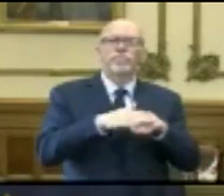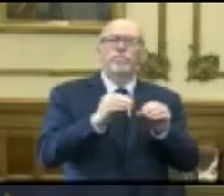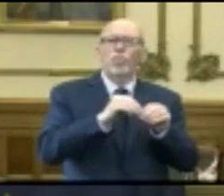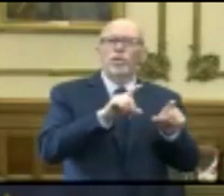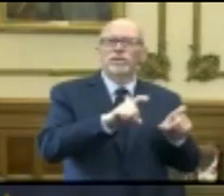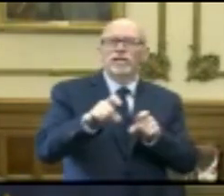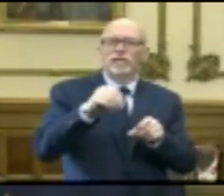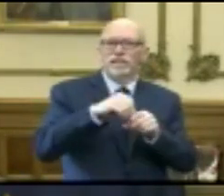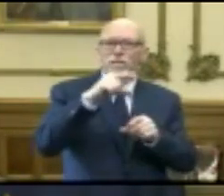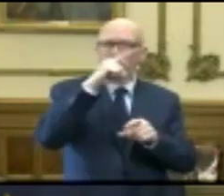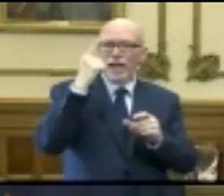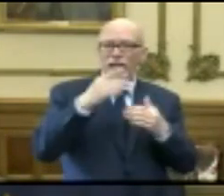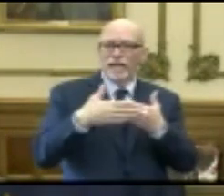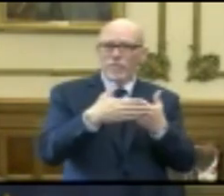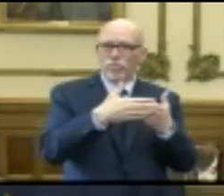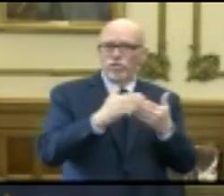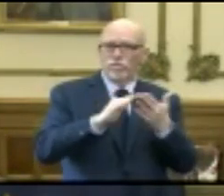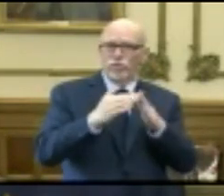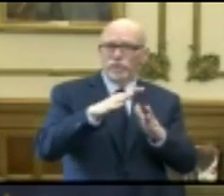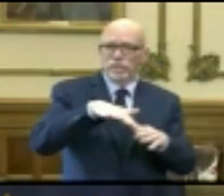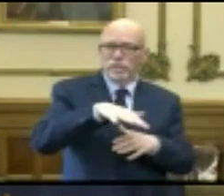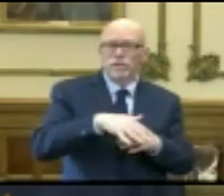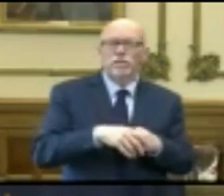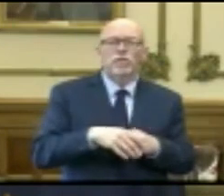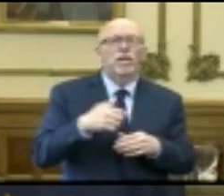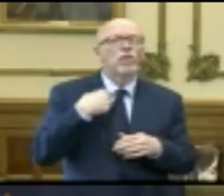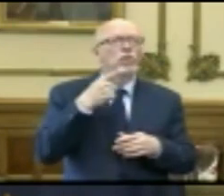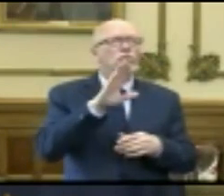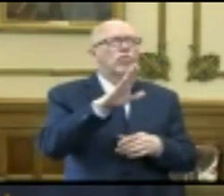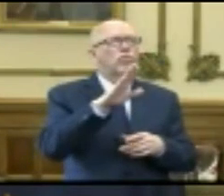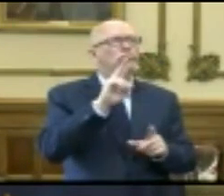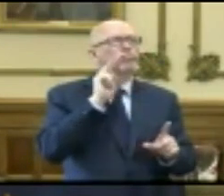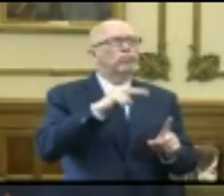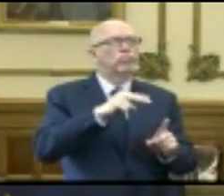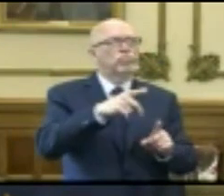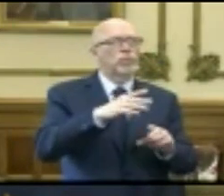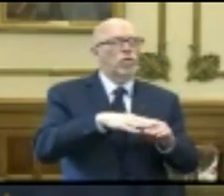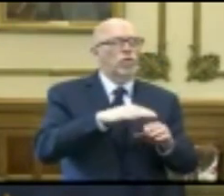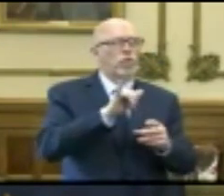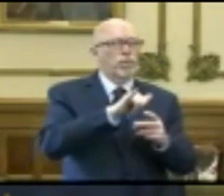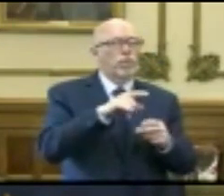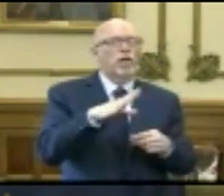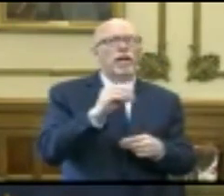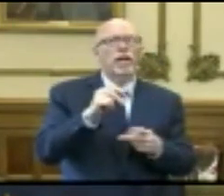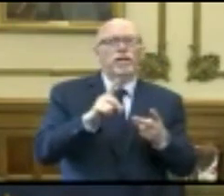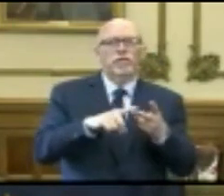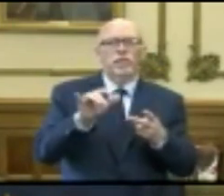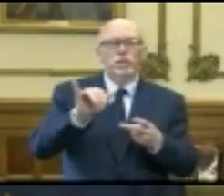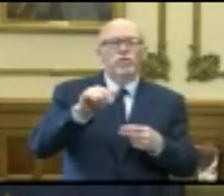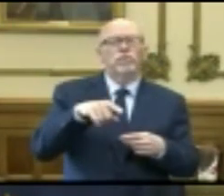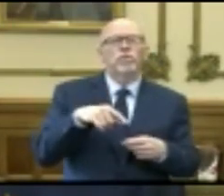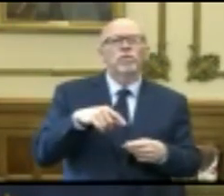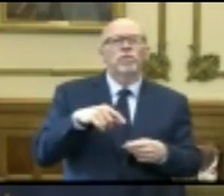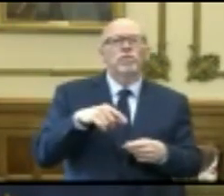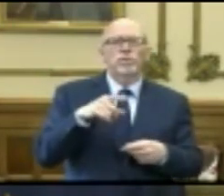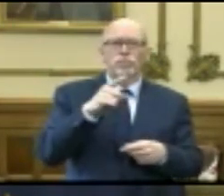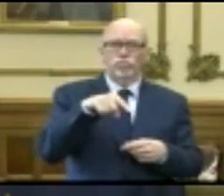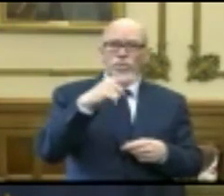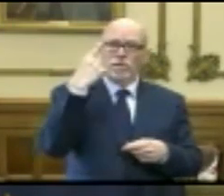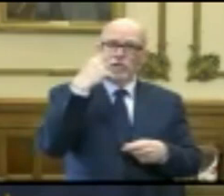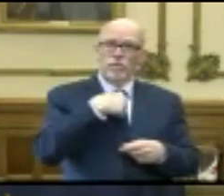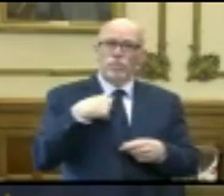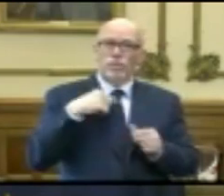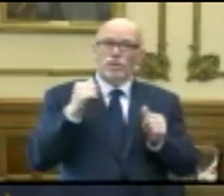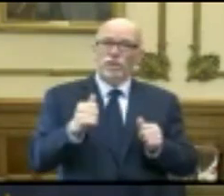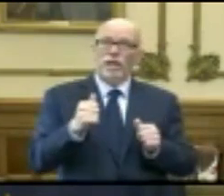especially in black neighborhoods. So I just wanted your thoughts on a couple of those. And also, do you guys think we could